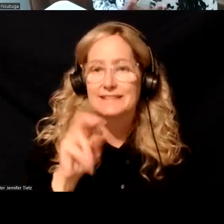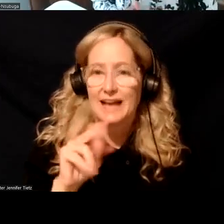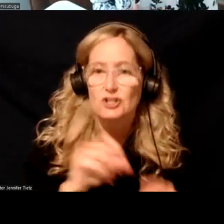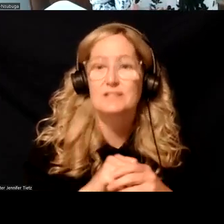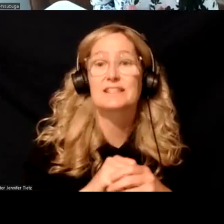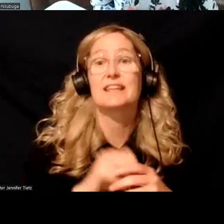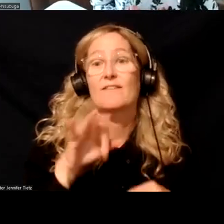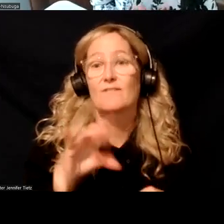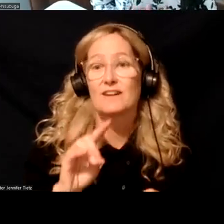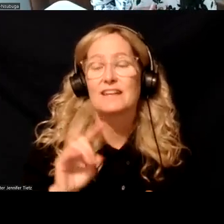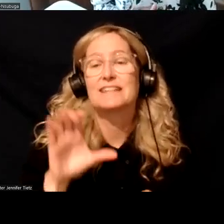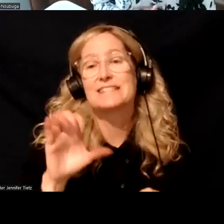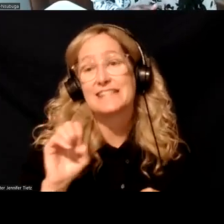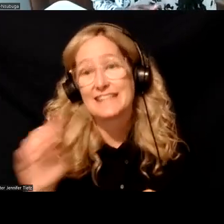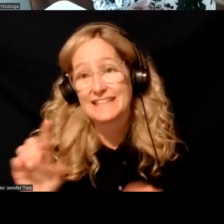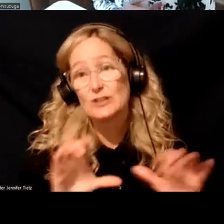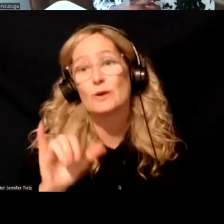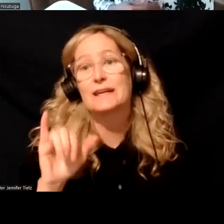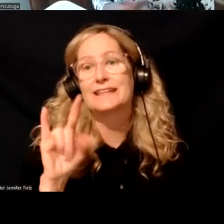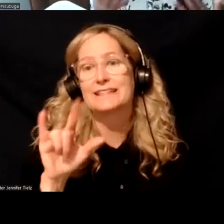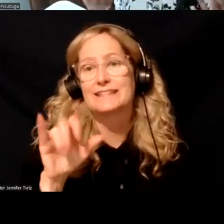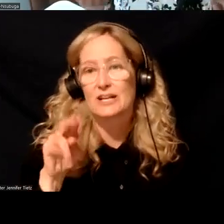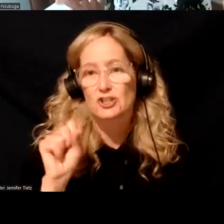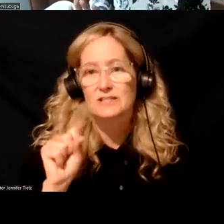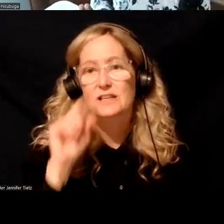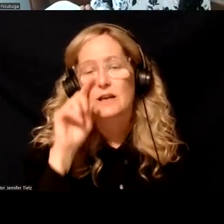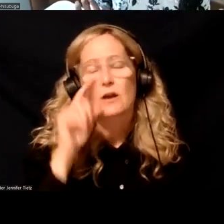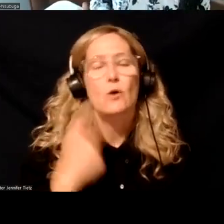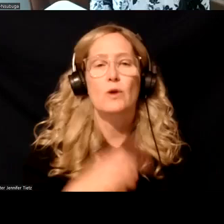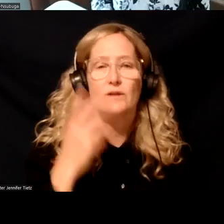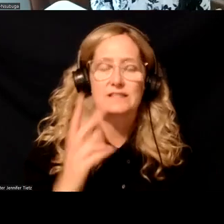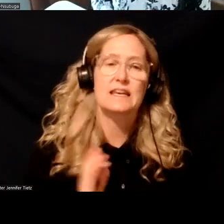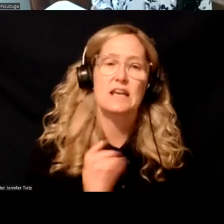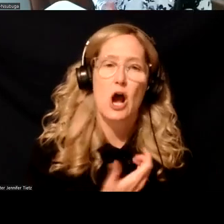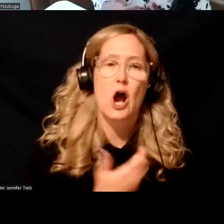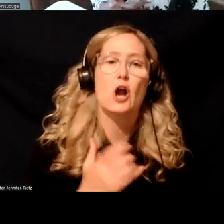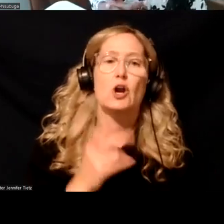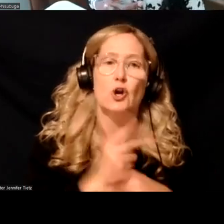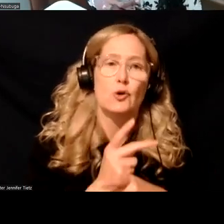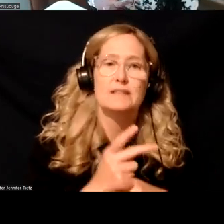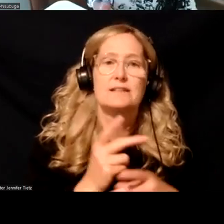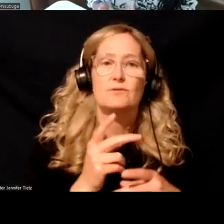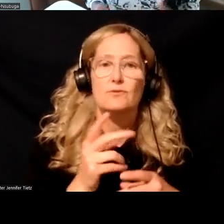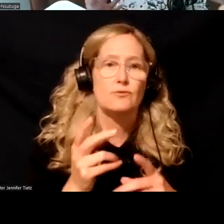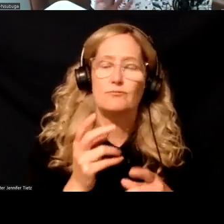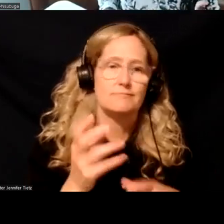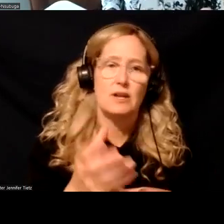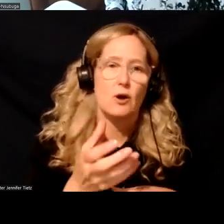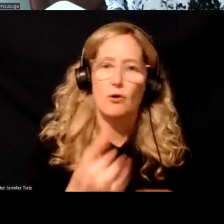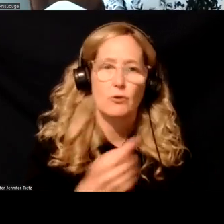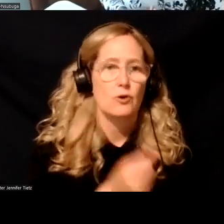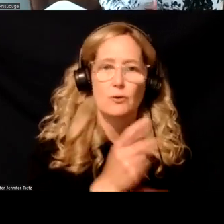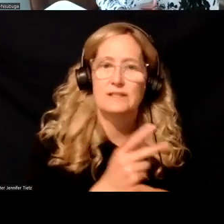We've seen ED starting to do inductions. Um, but we've seen our detention centers, um, starting to do